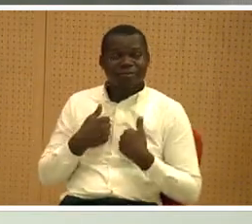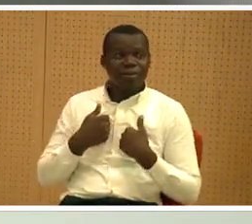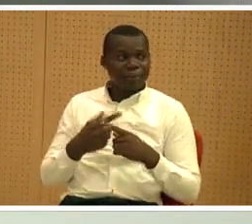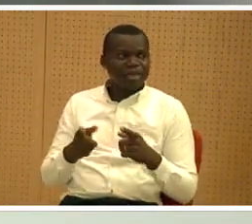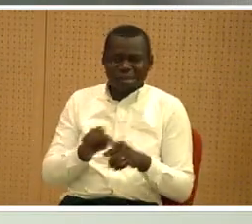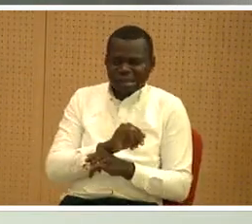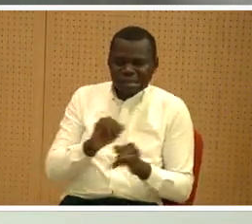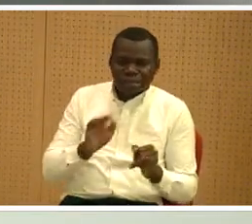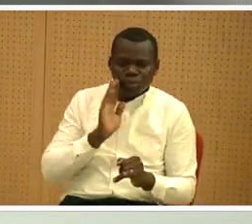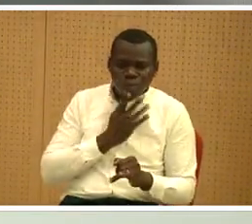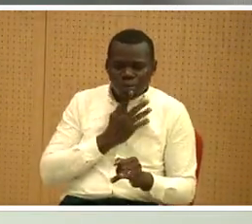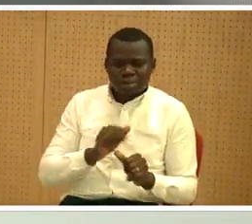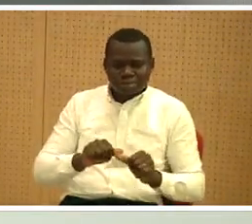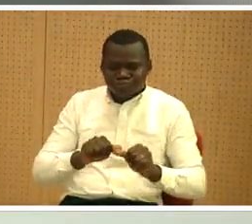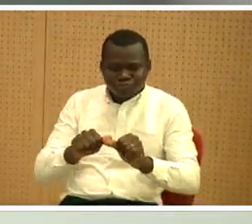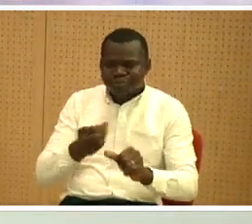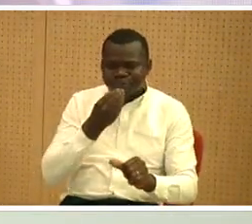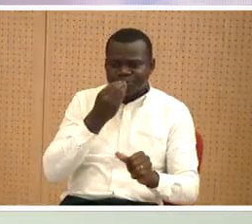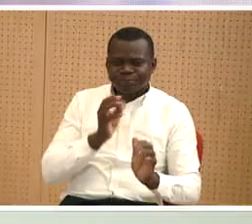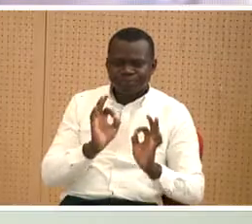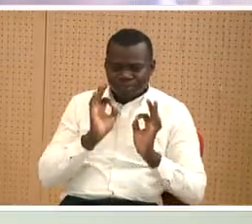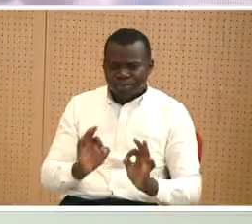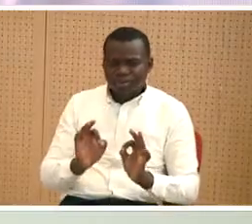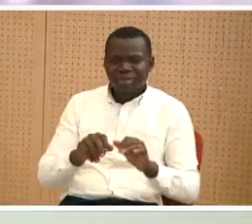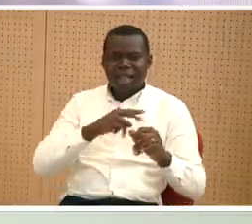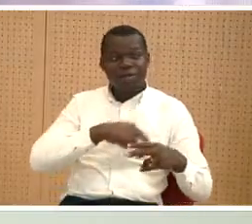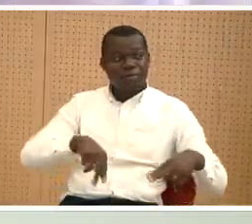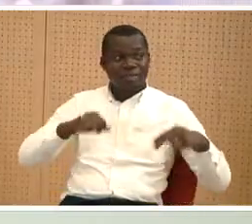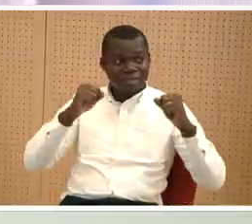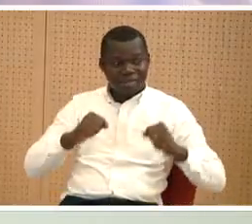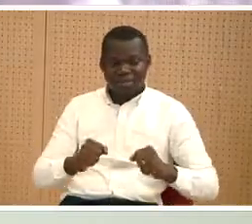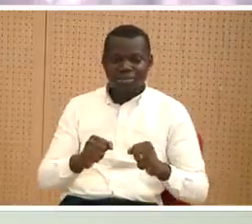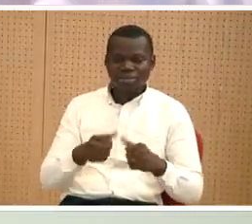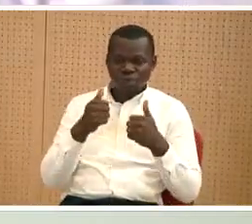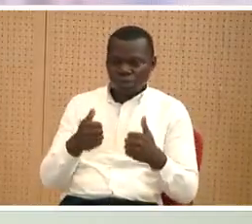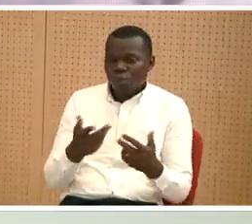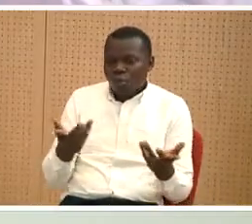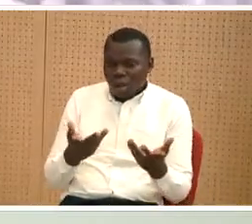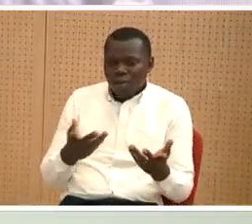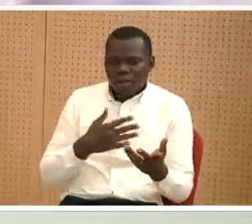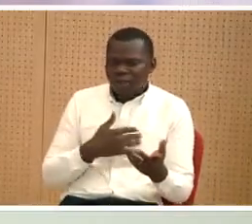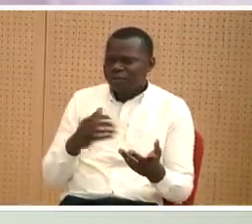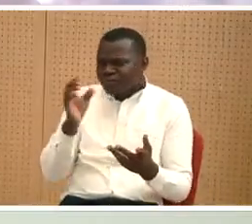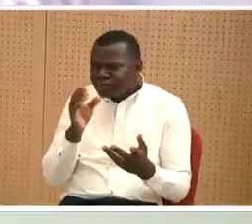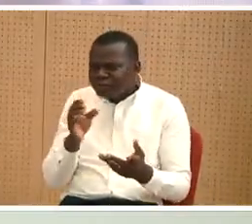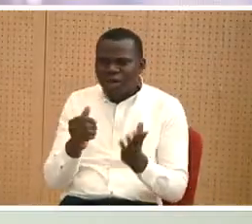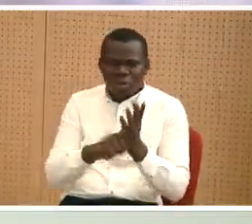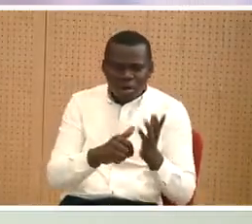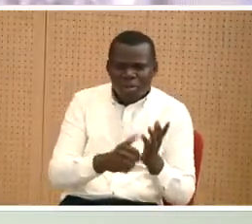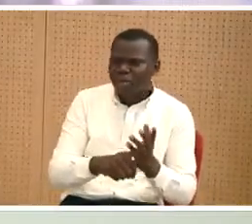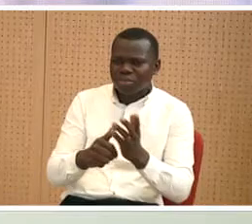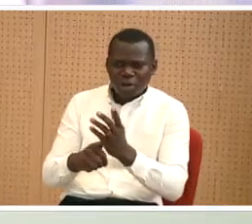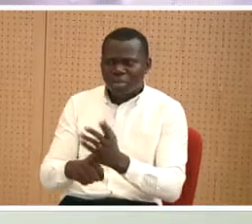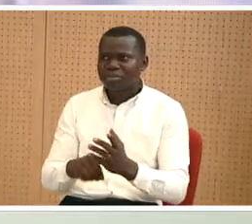water sustainable nutrition and health systems that actually work where we do not have to swallow poison to stay